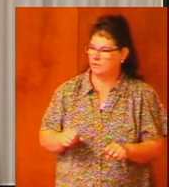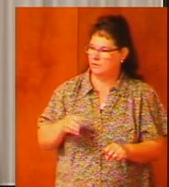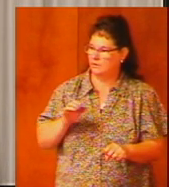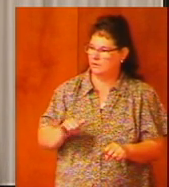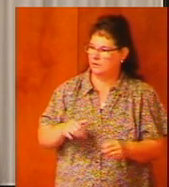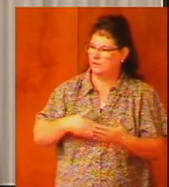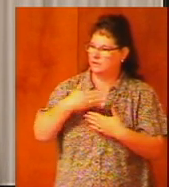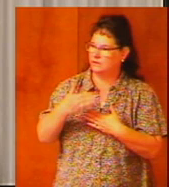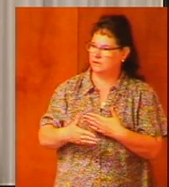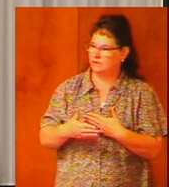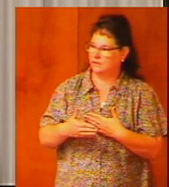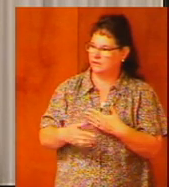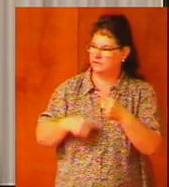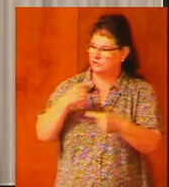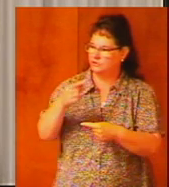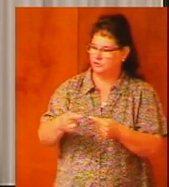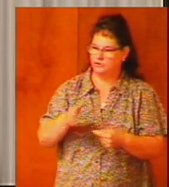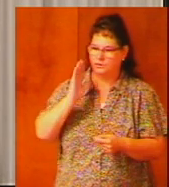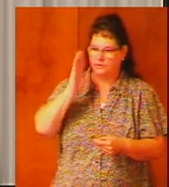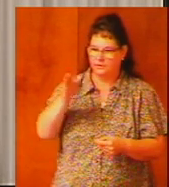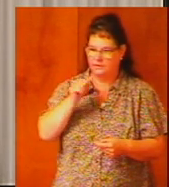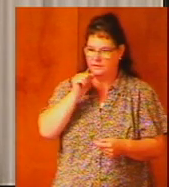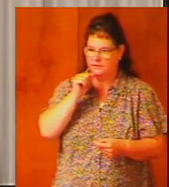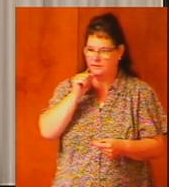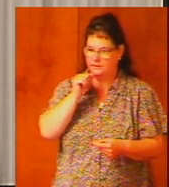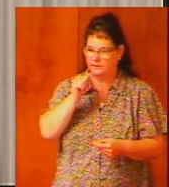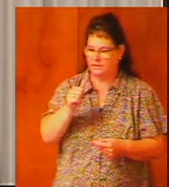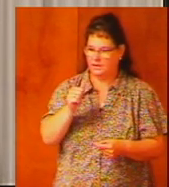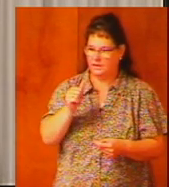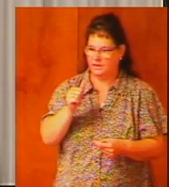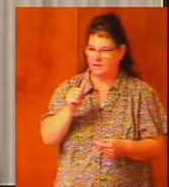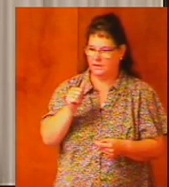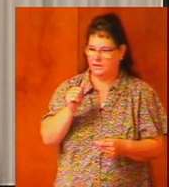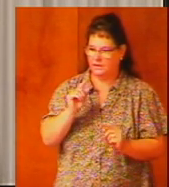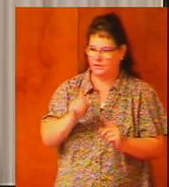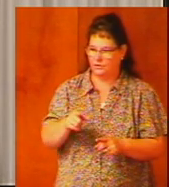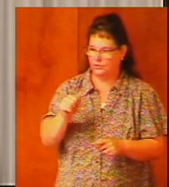that the next generation will not go into apostasy